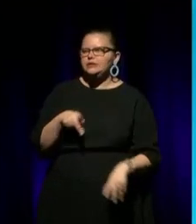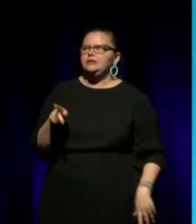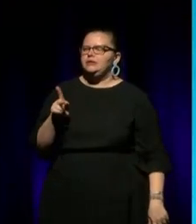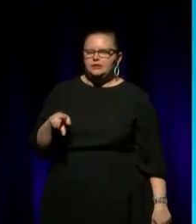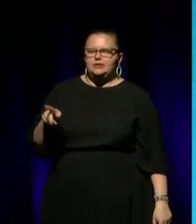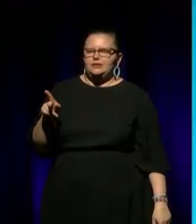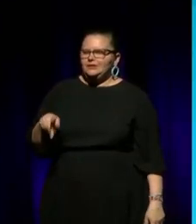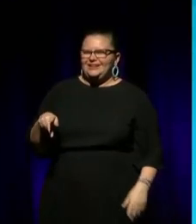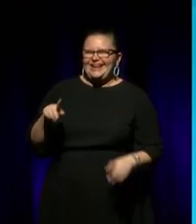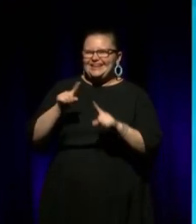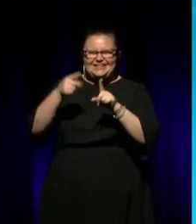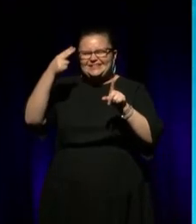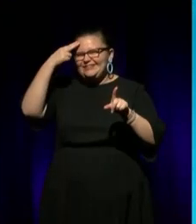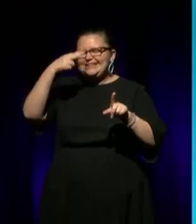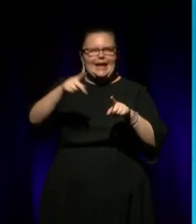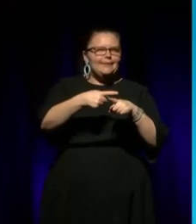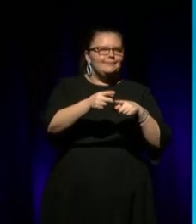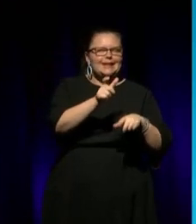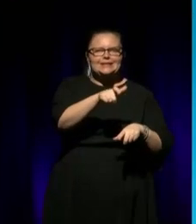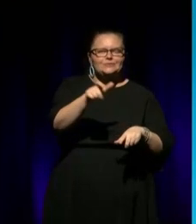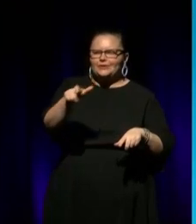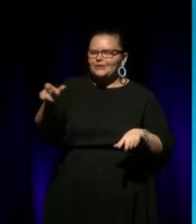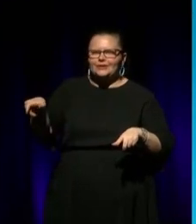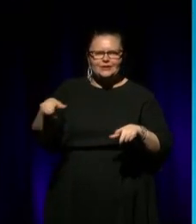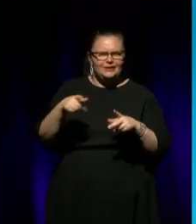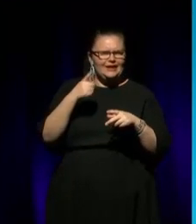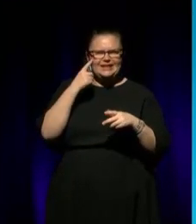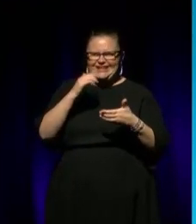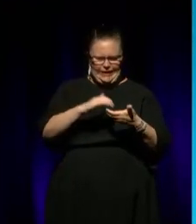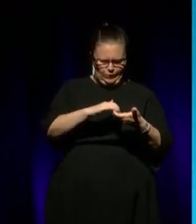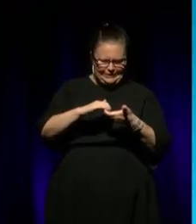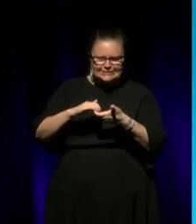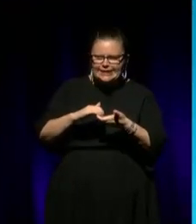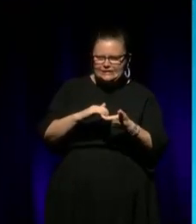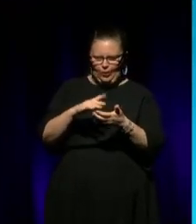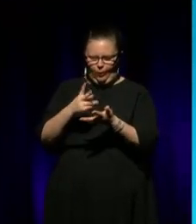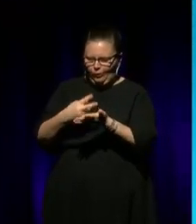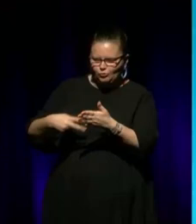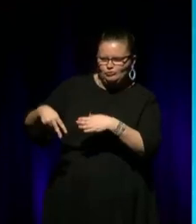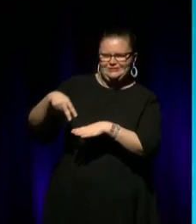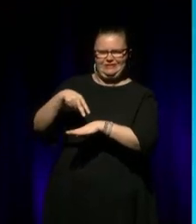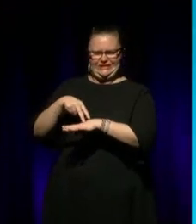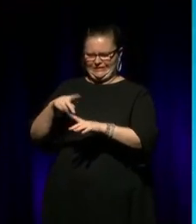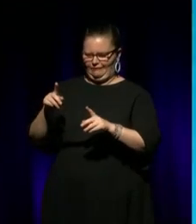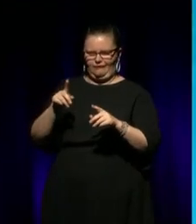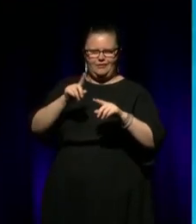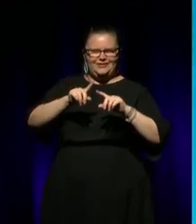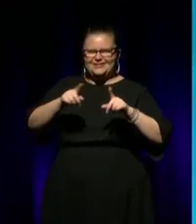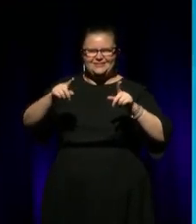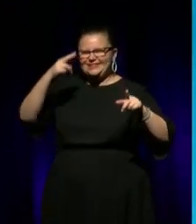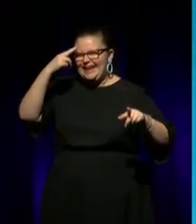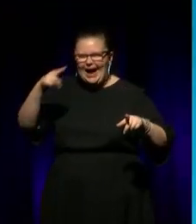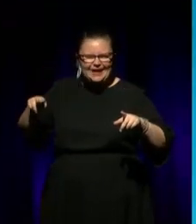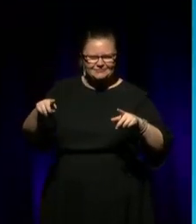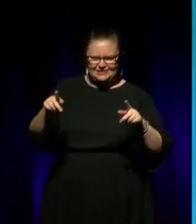just retitle it a different English word. If I had never recognised a reconciliation or restoration, like, you've got to, it's always, that's the way it